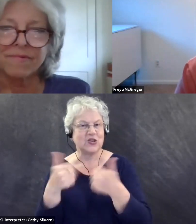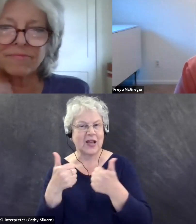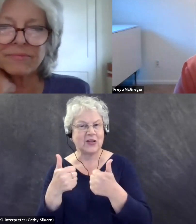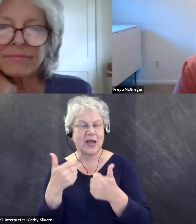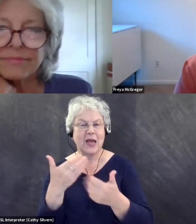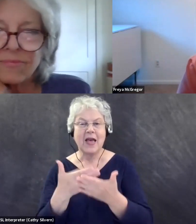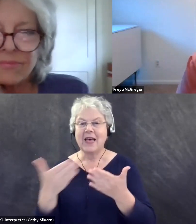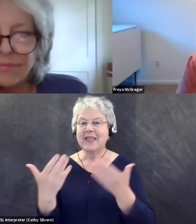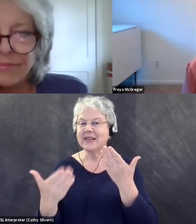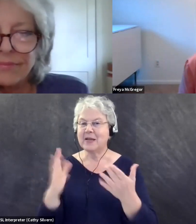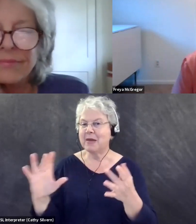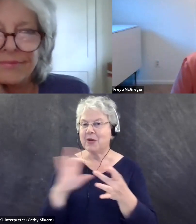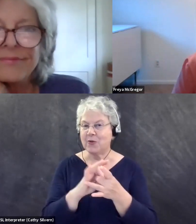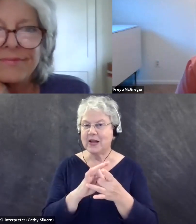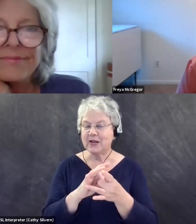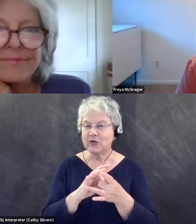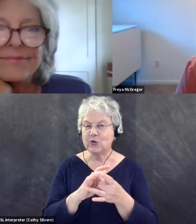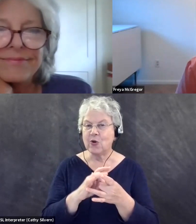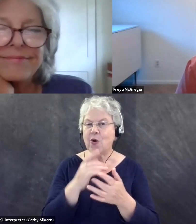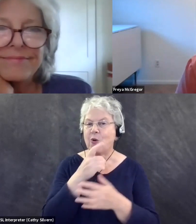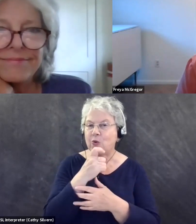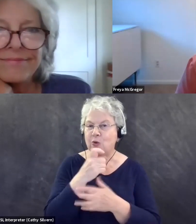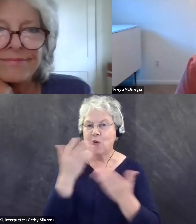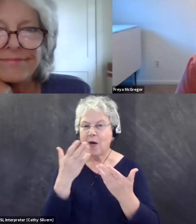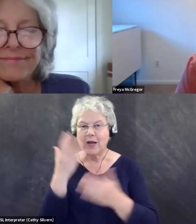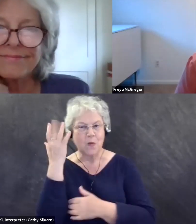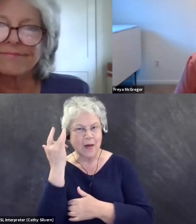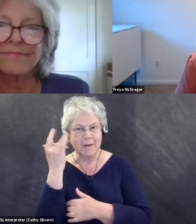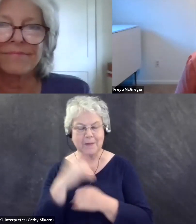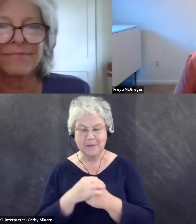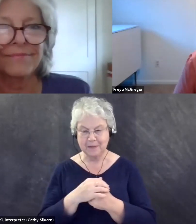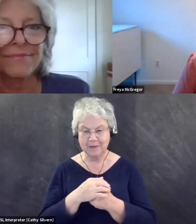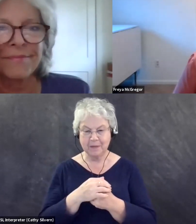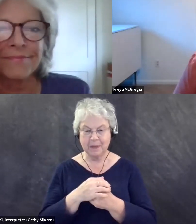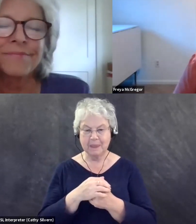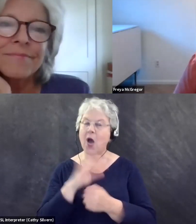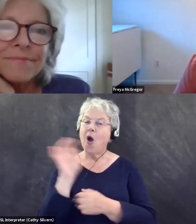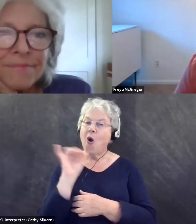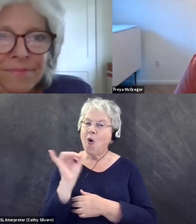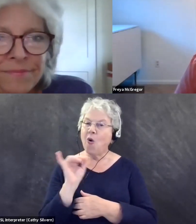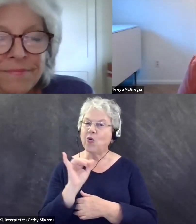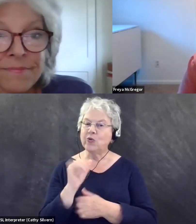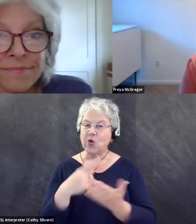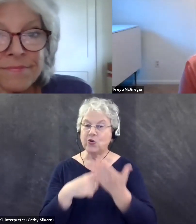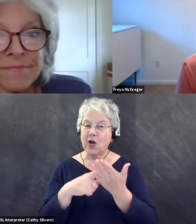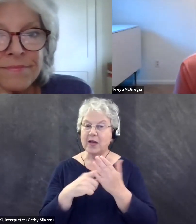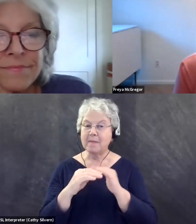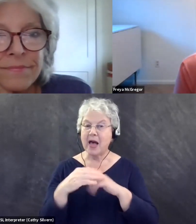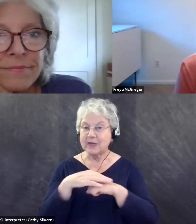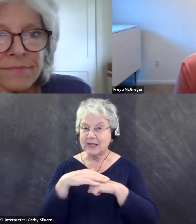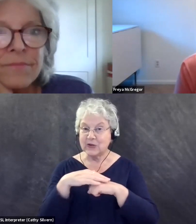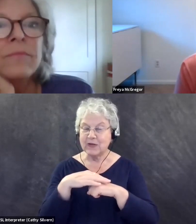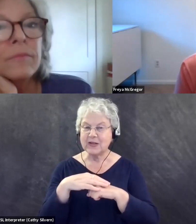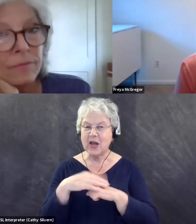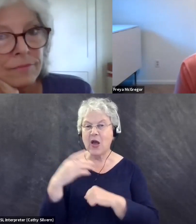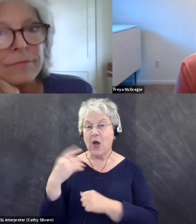might be relevant to who and why. Um, by the way, speaking of surfaces, um, we were birding in